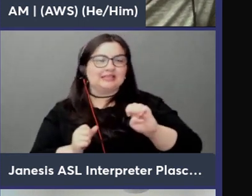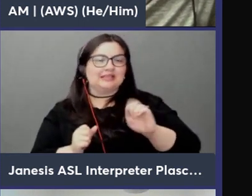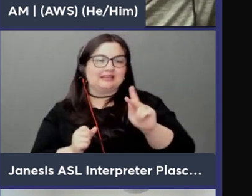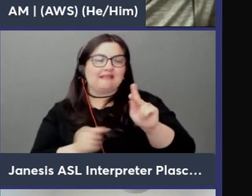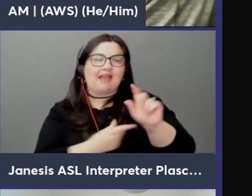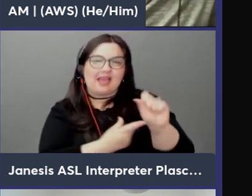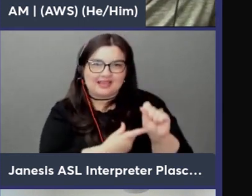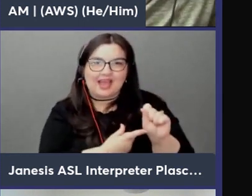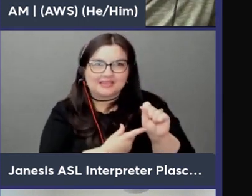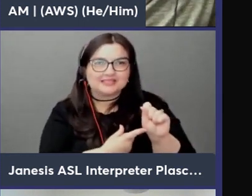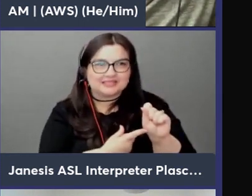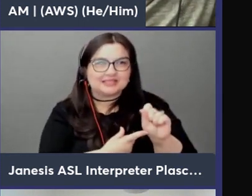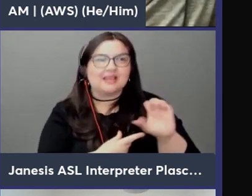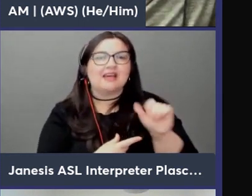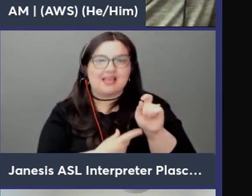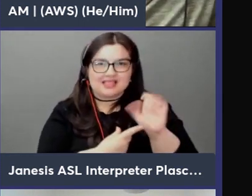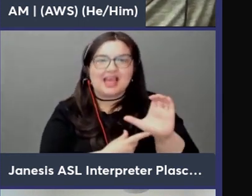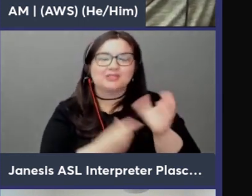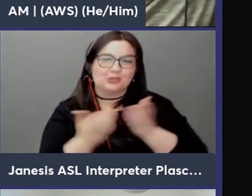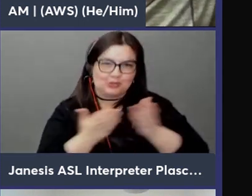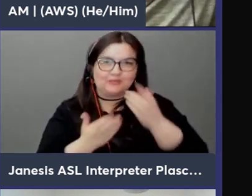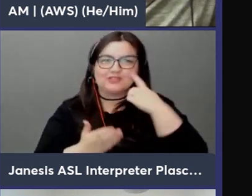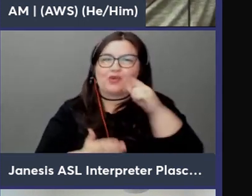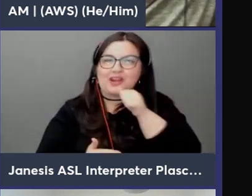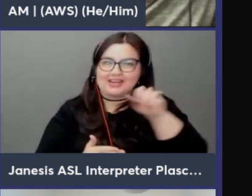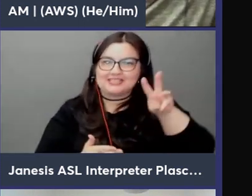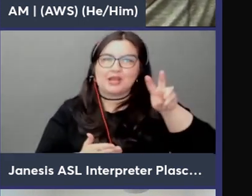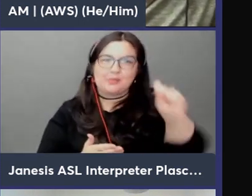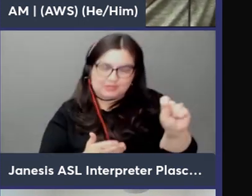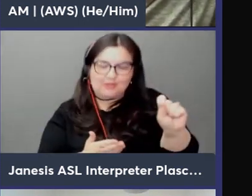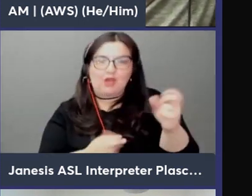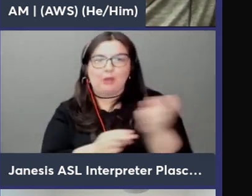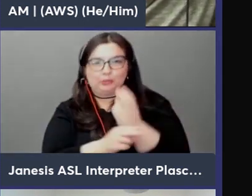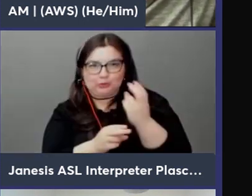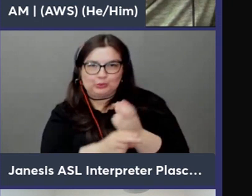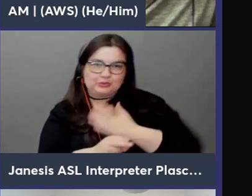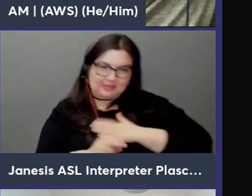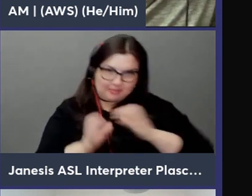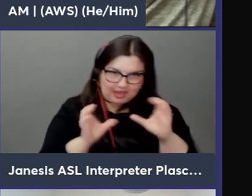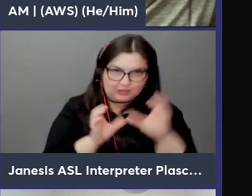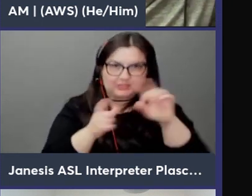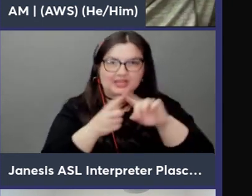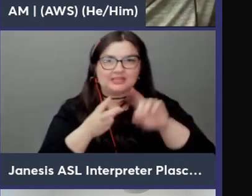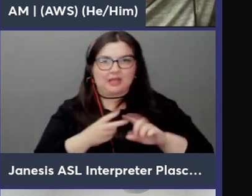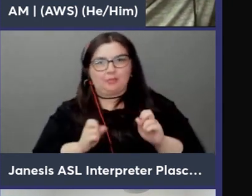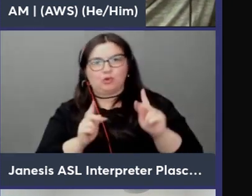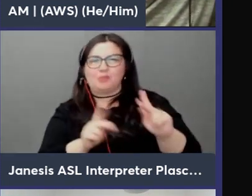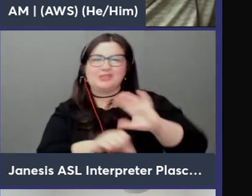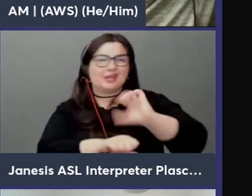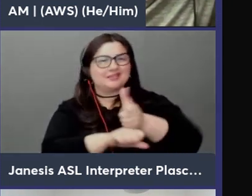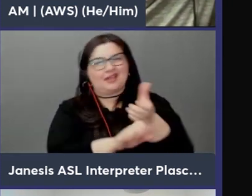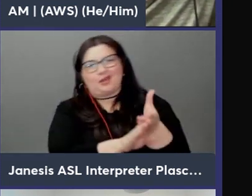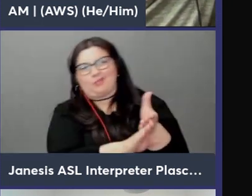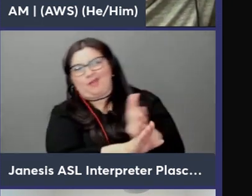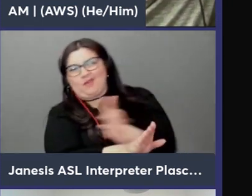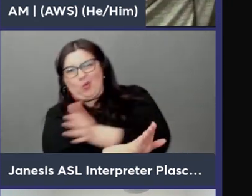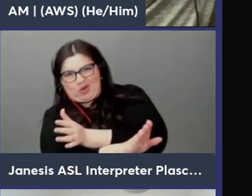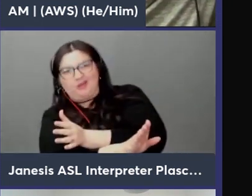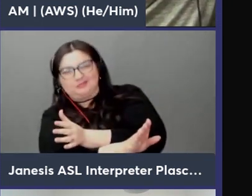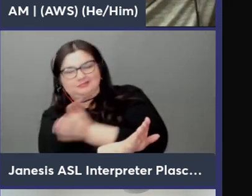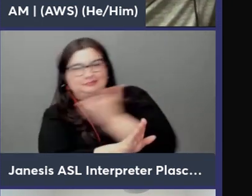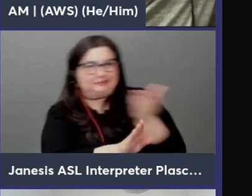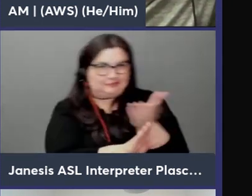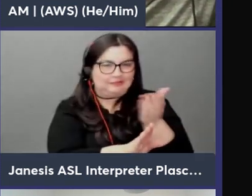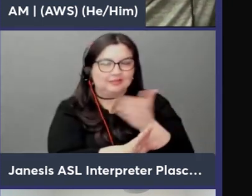aws uh right now and so it is using my credentials i've set up the permissions beforehand and when i when i run this